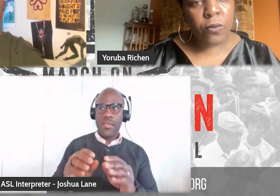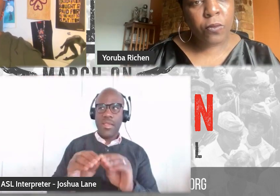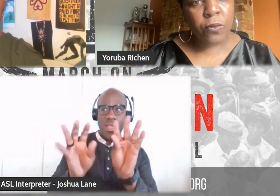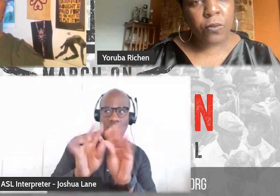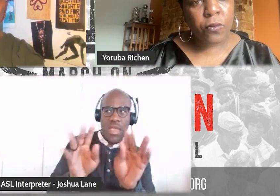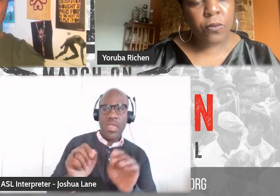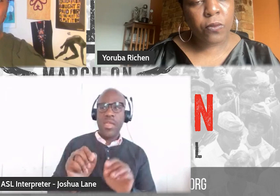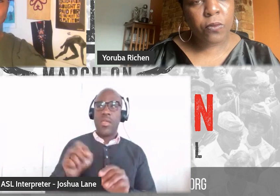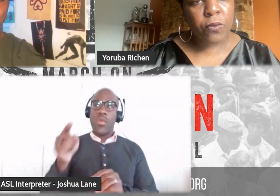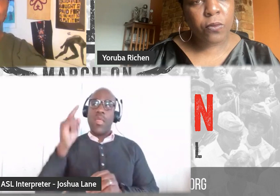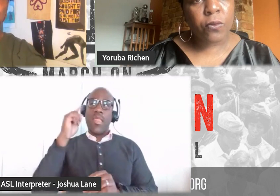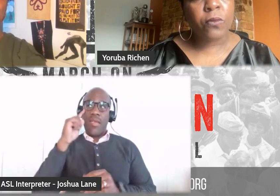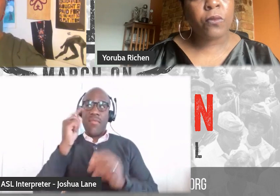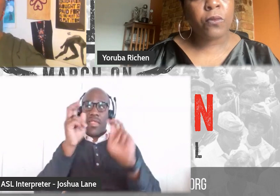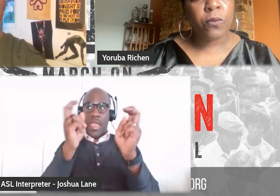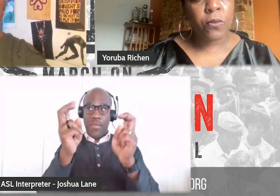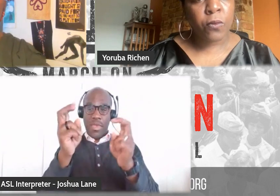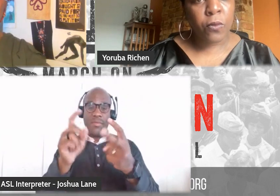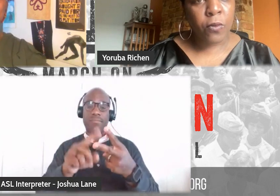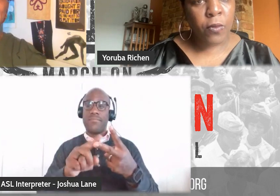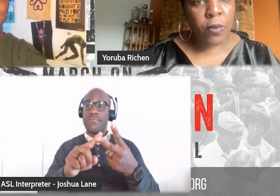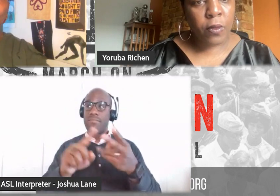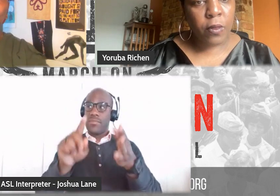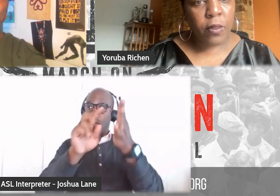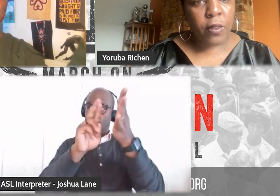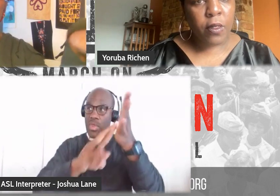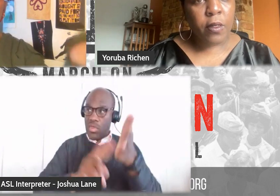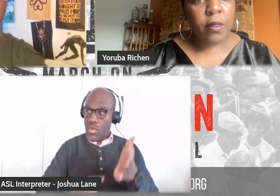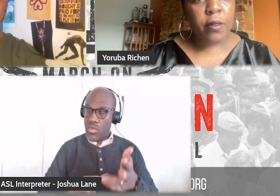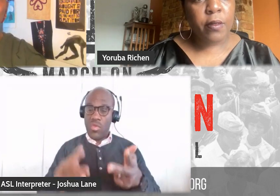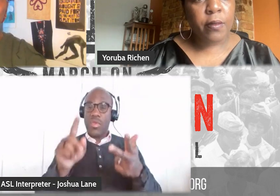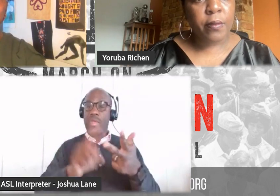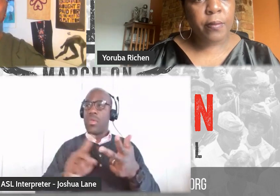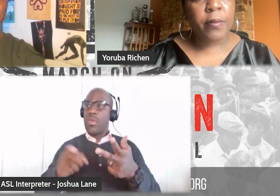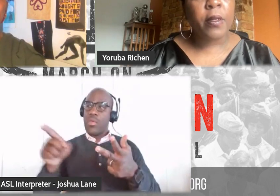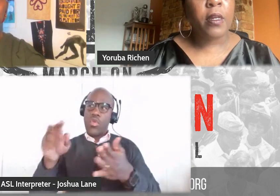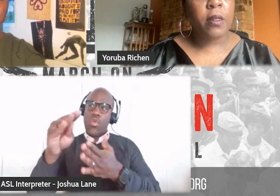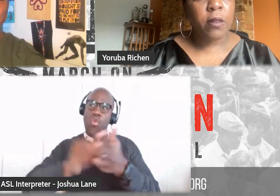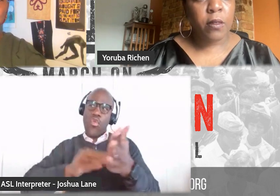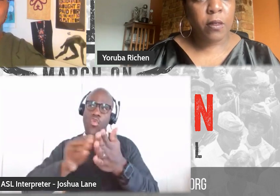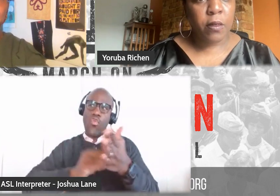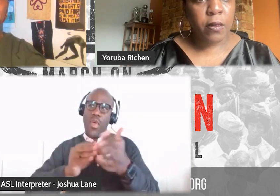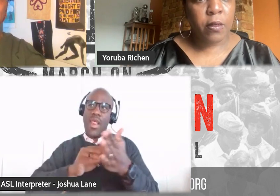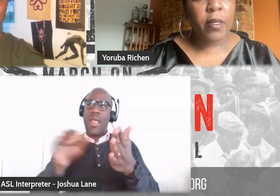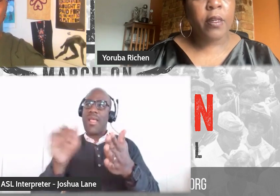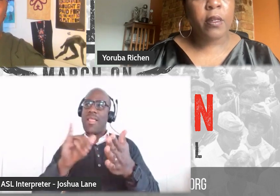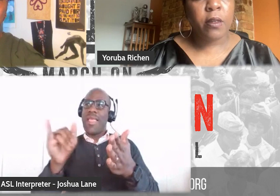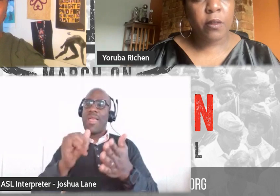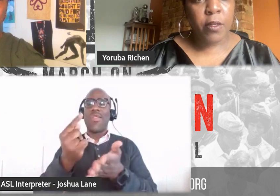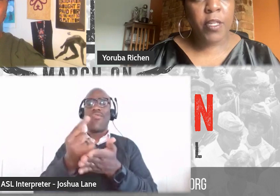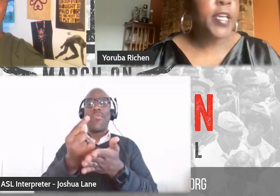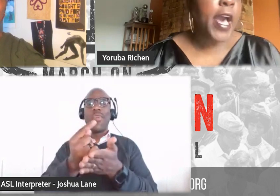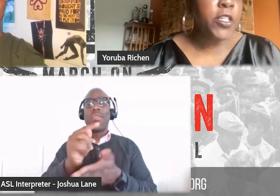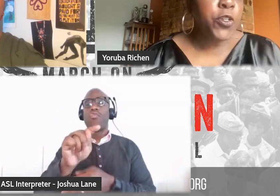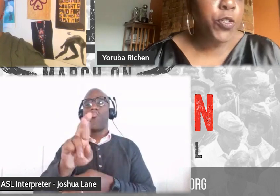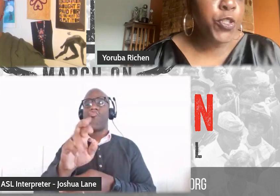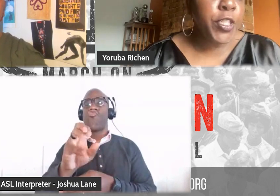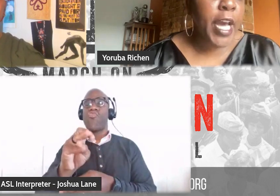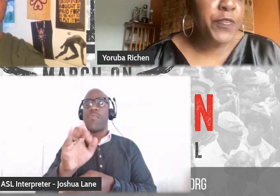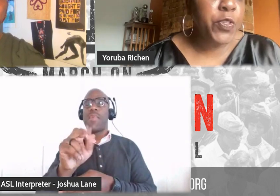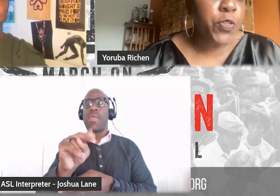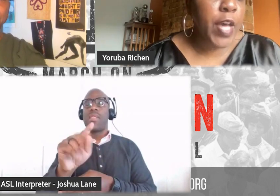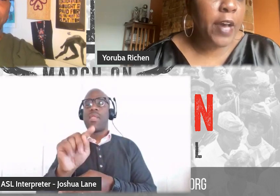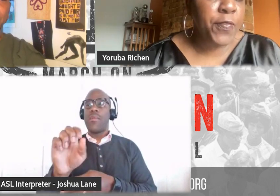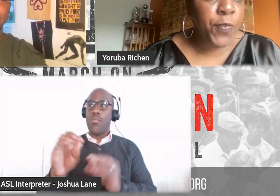your topic, you do the research, you write it out, what you think is going to be kind of like a treatment, make it clear. Yeah. And you